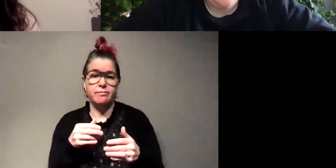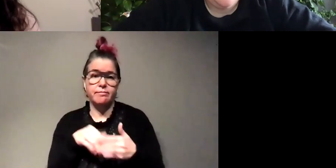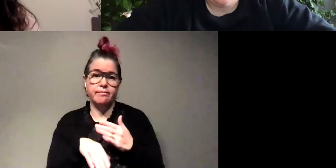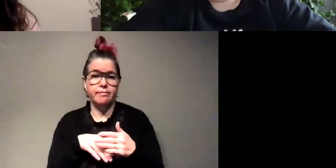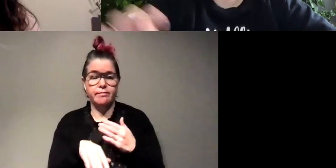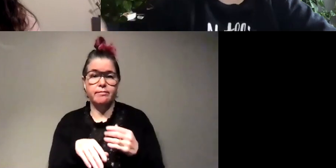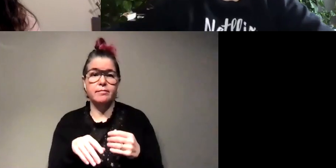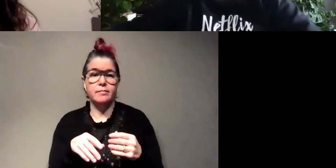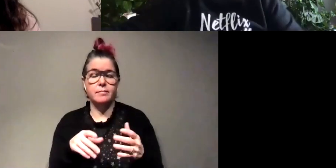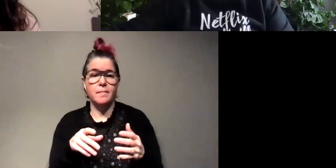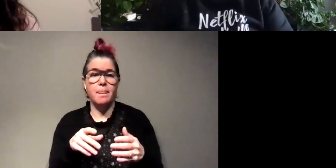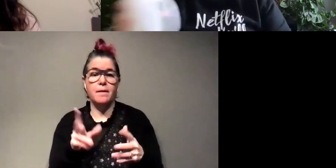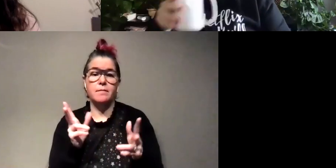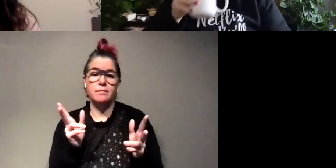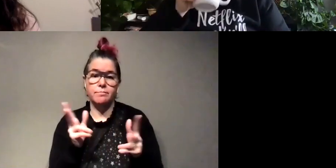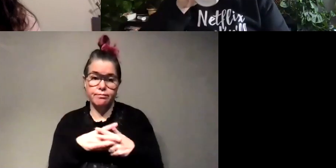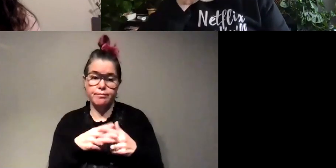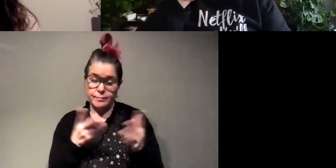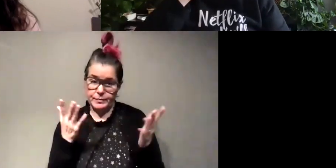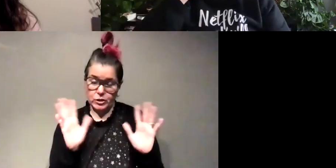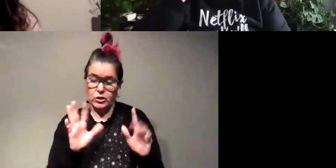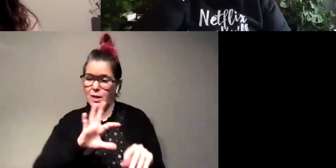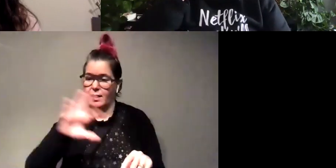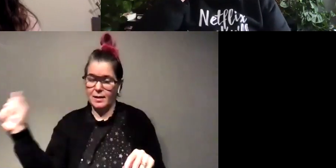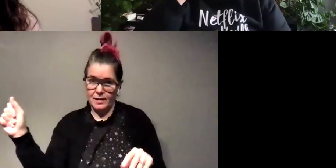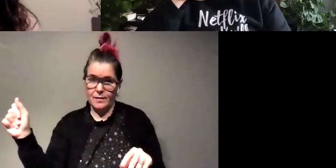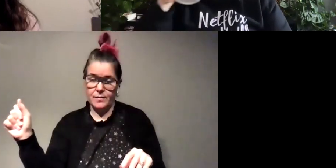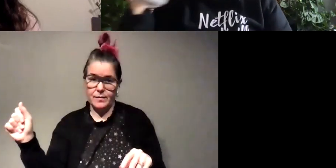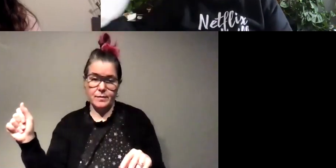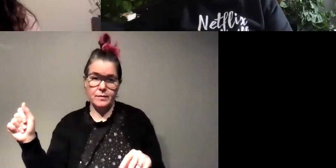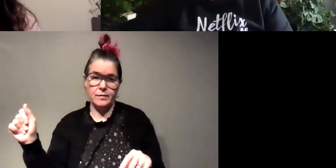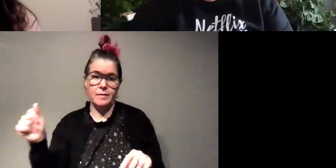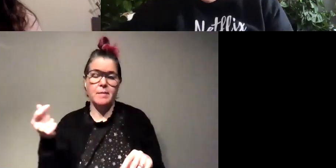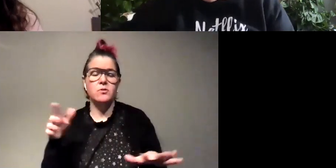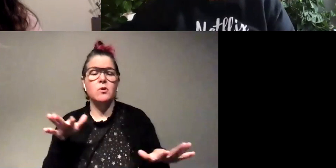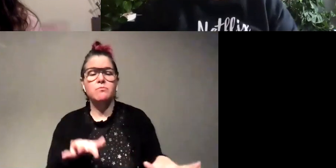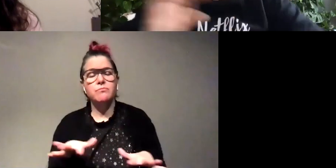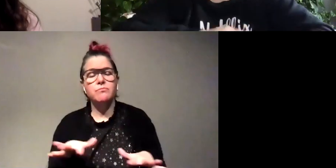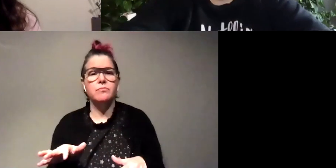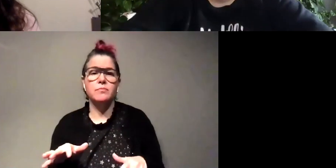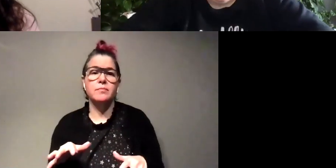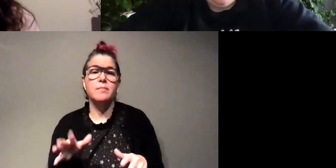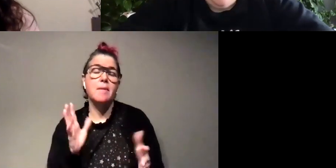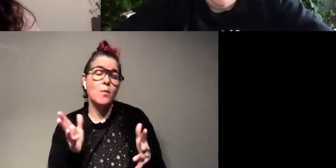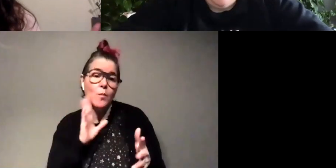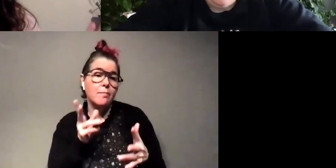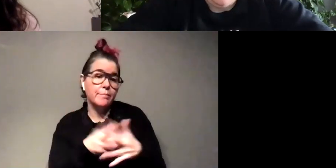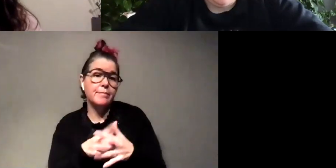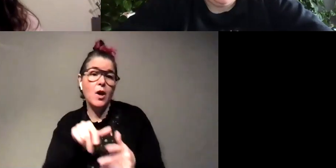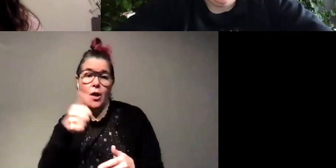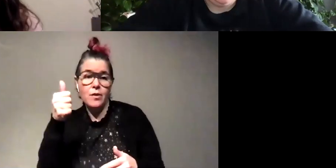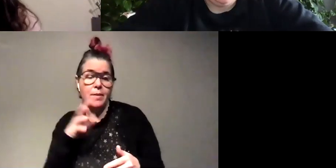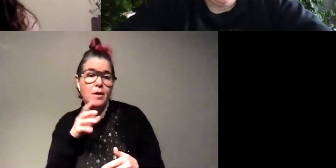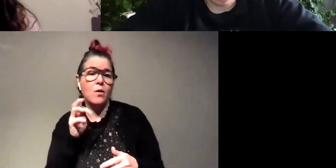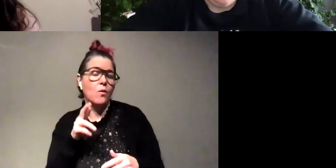he's done mating with her he'll leave and she might chill she'll either like i said meet with another male or she might just like